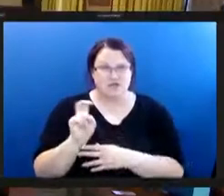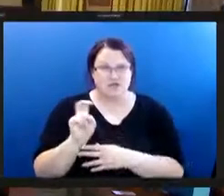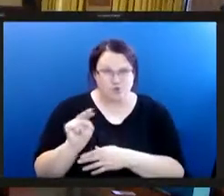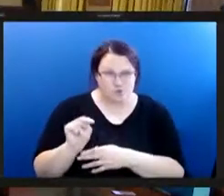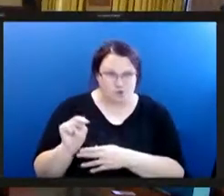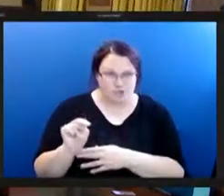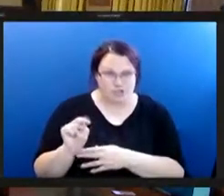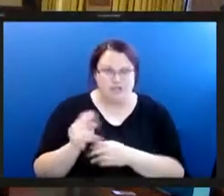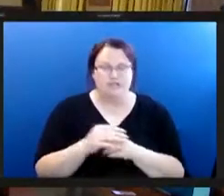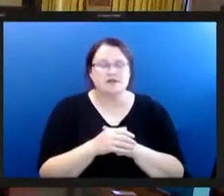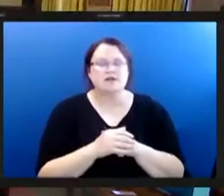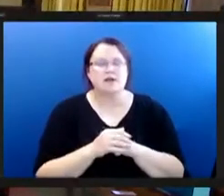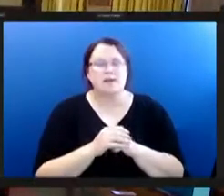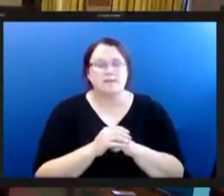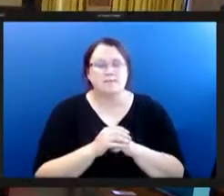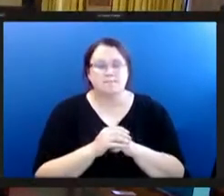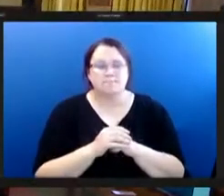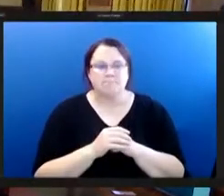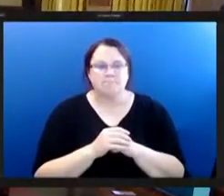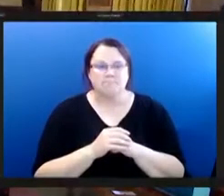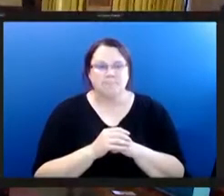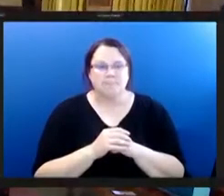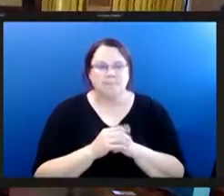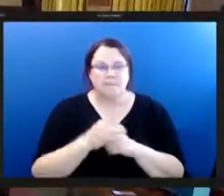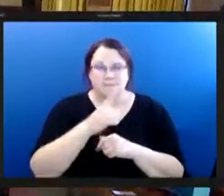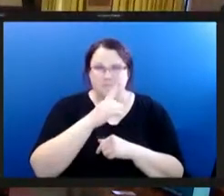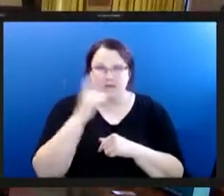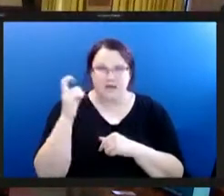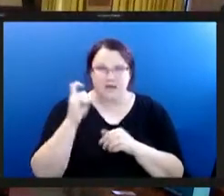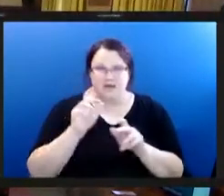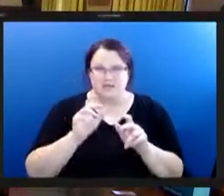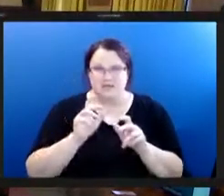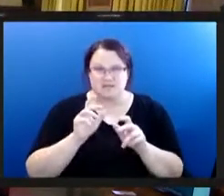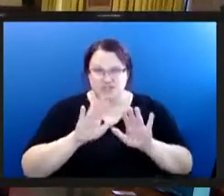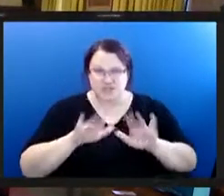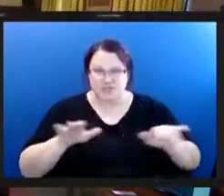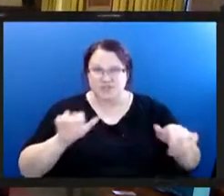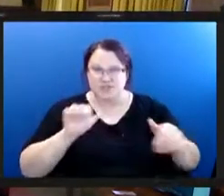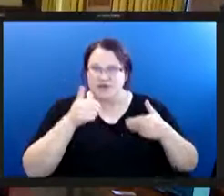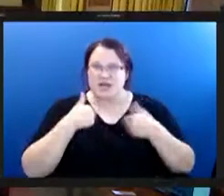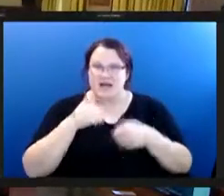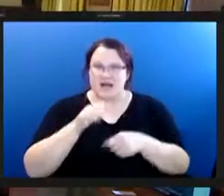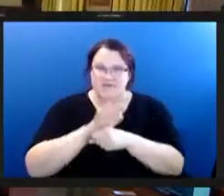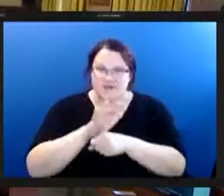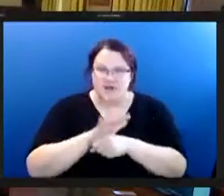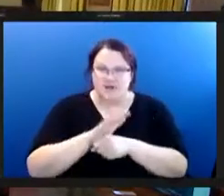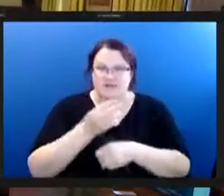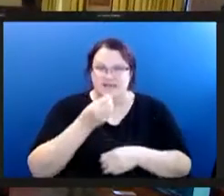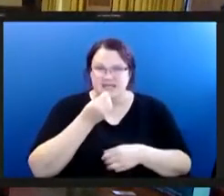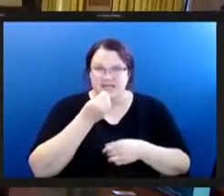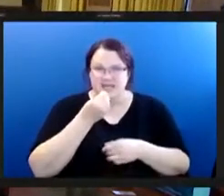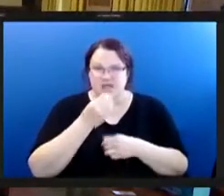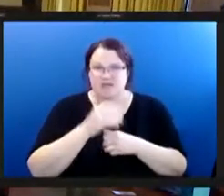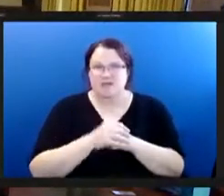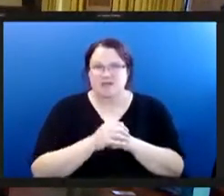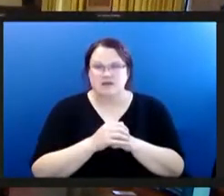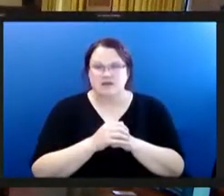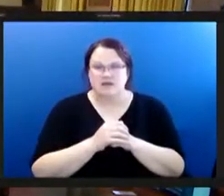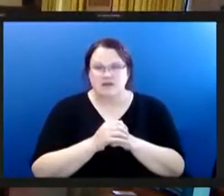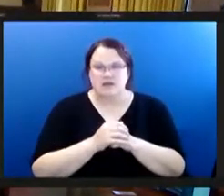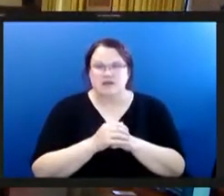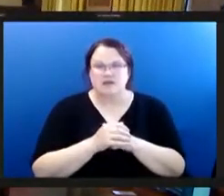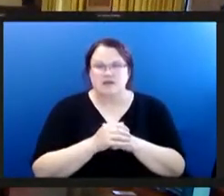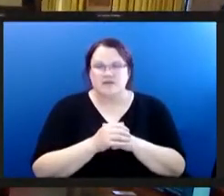because a well-nourished child is more likely to thrive in school and become our future leaders